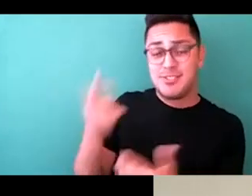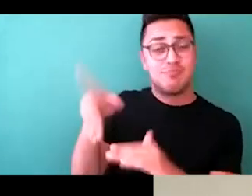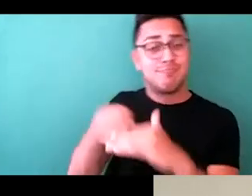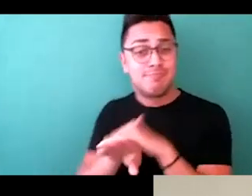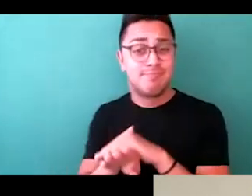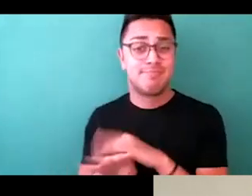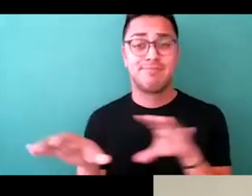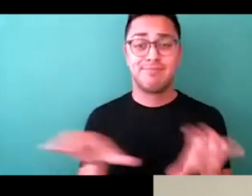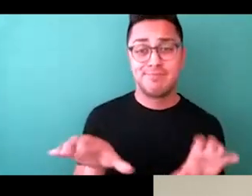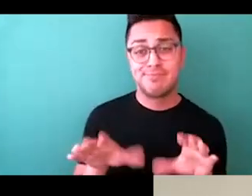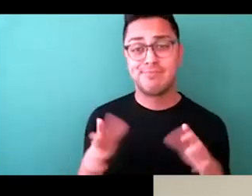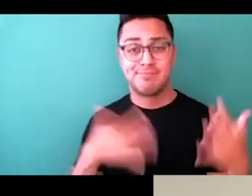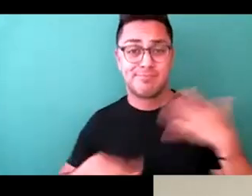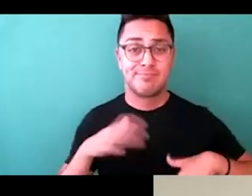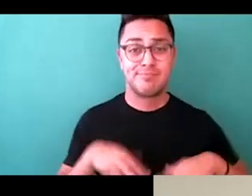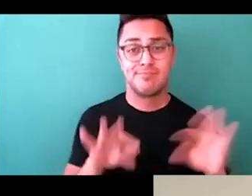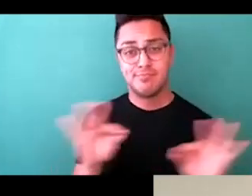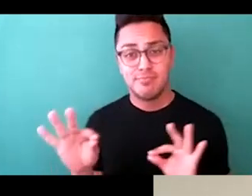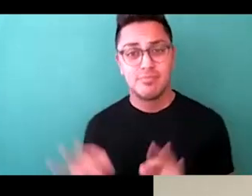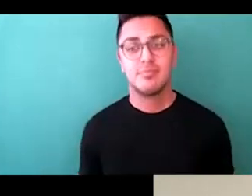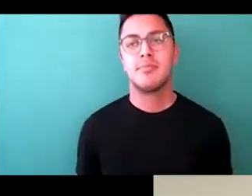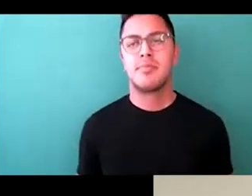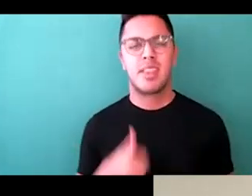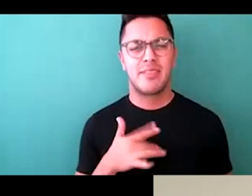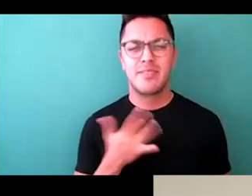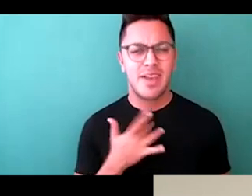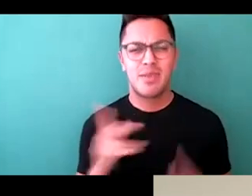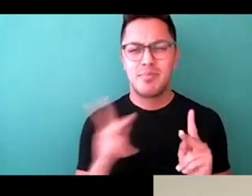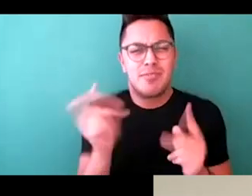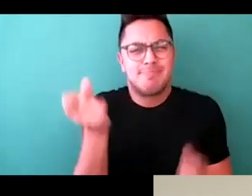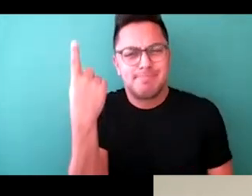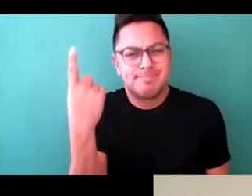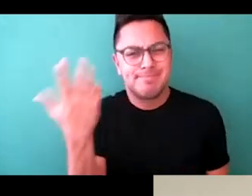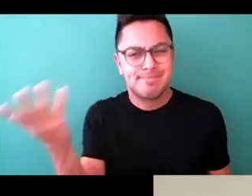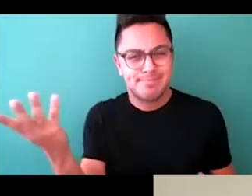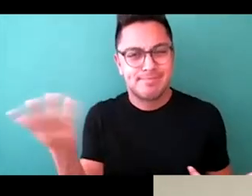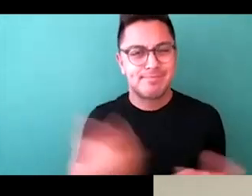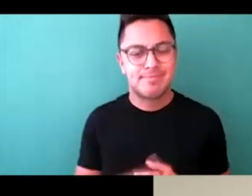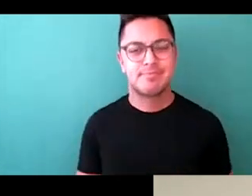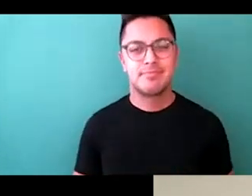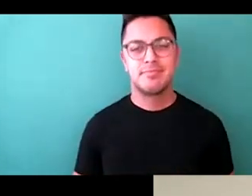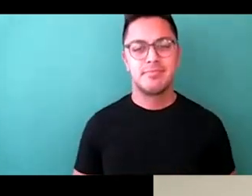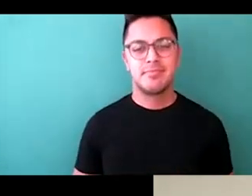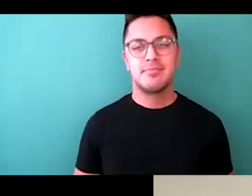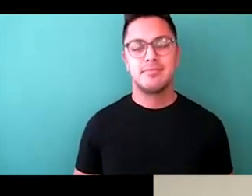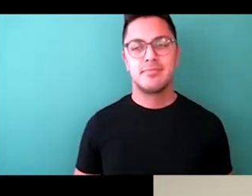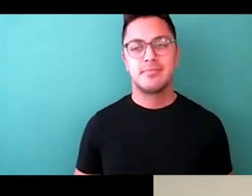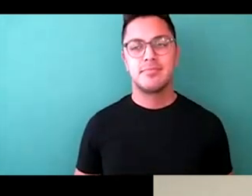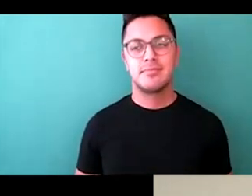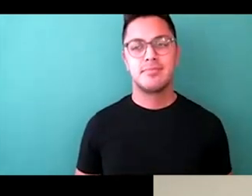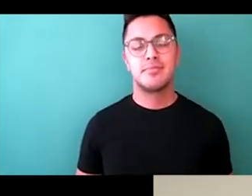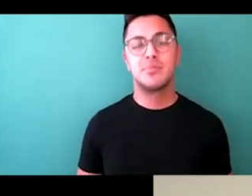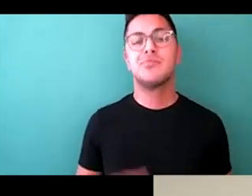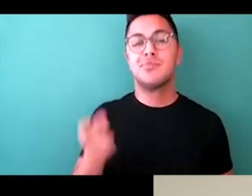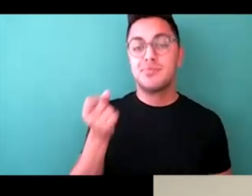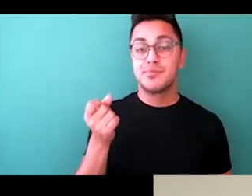thing. Um, I just felt like people got it, you know, like you, and this is the thing that I